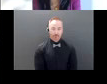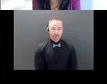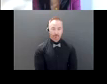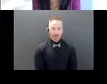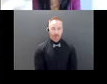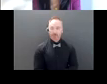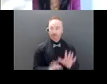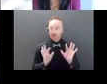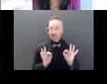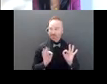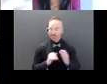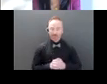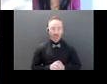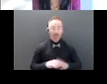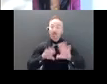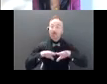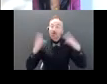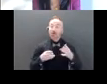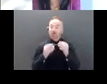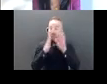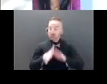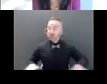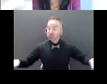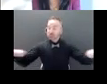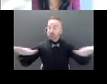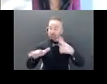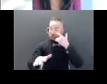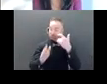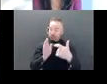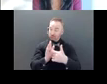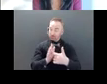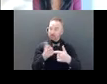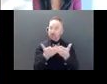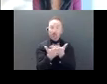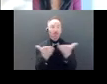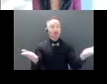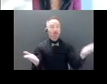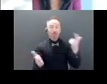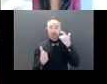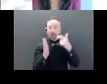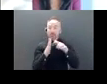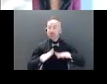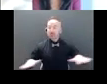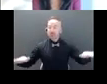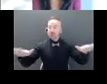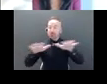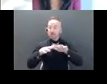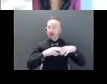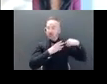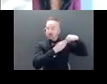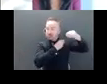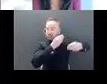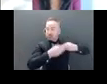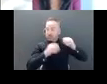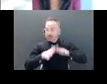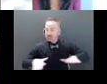We'll begin with our land acknowledgement. We acknowledge that we gather on the traditional territory of a